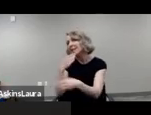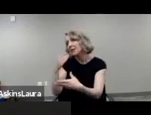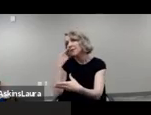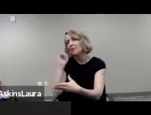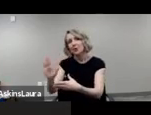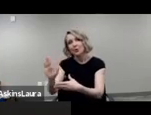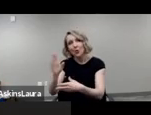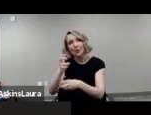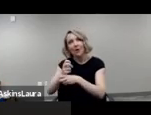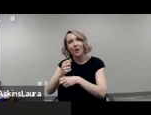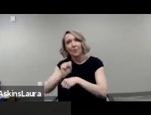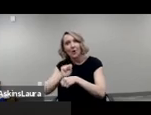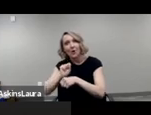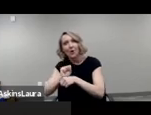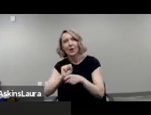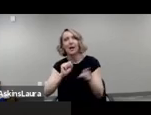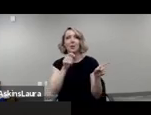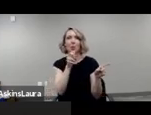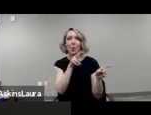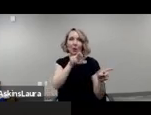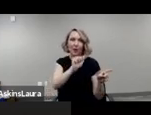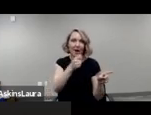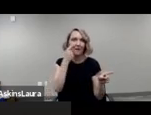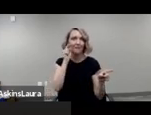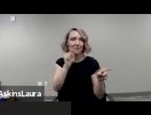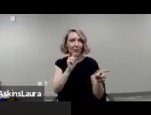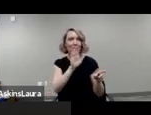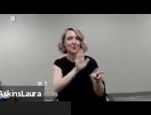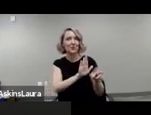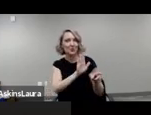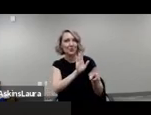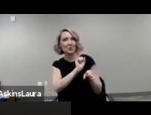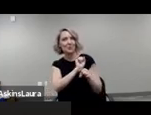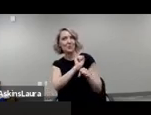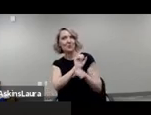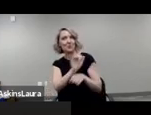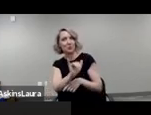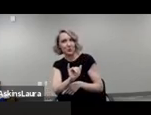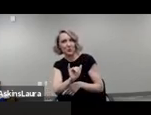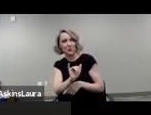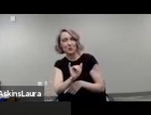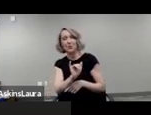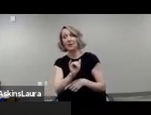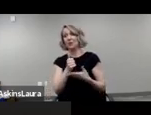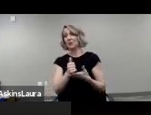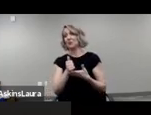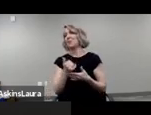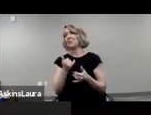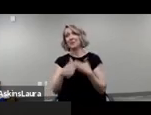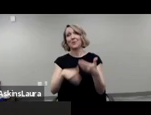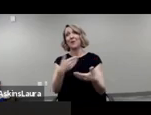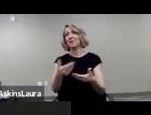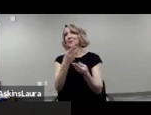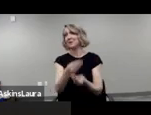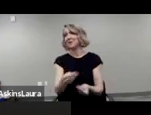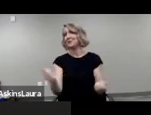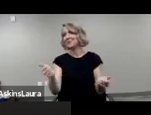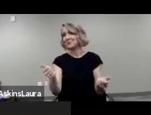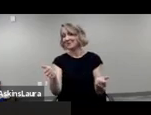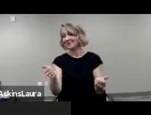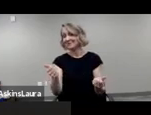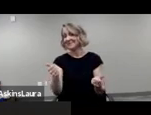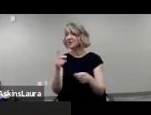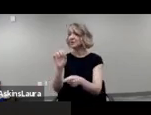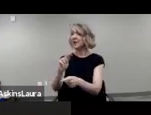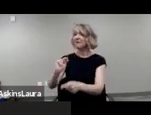and laura laura and kevin for all your hard work to ensure um that this went smoothly kevin i'm going to turn this to you for